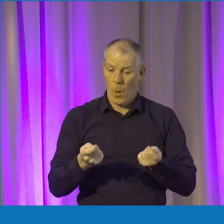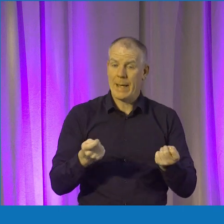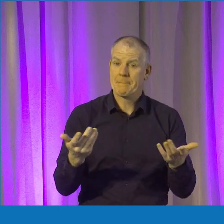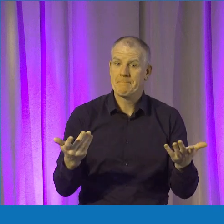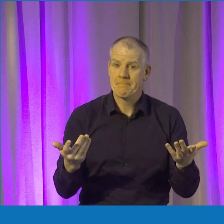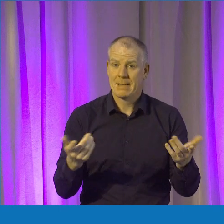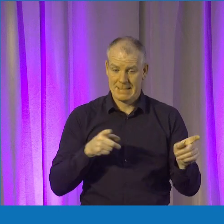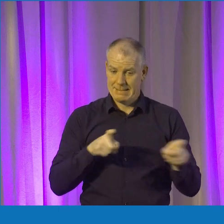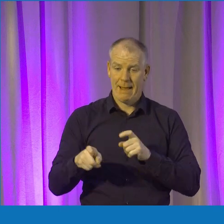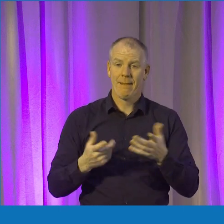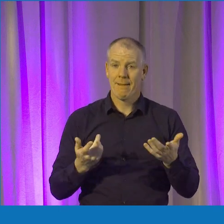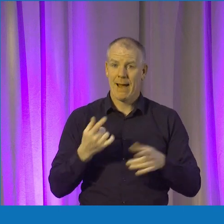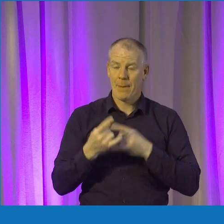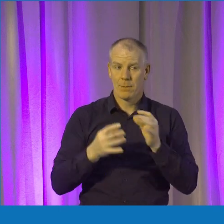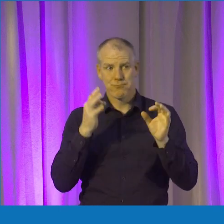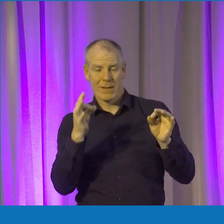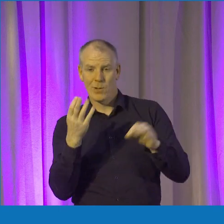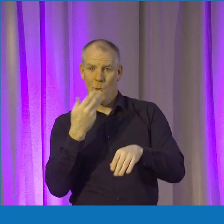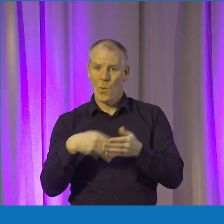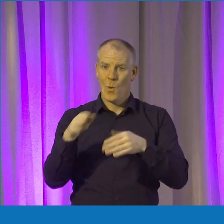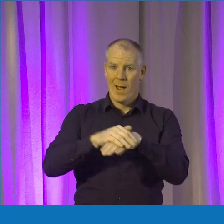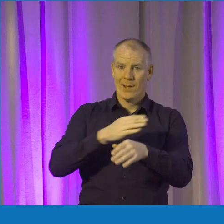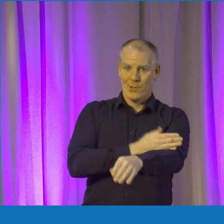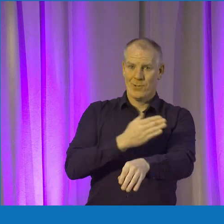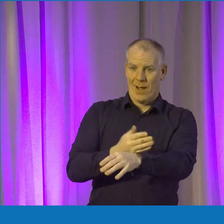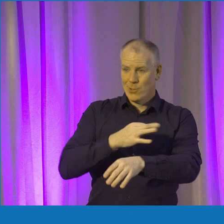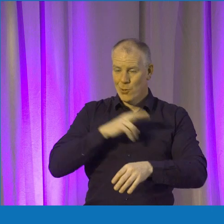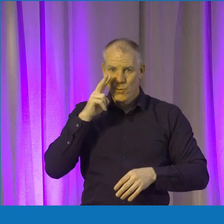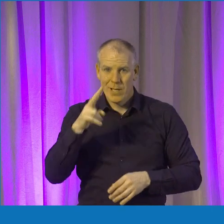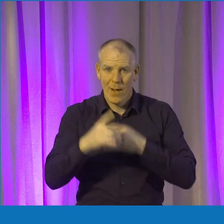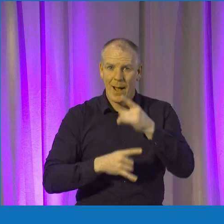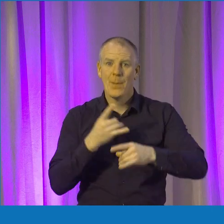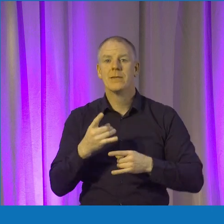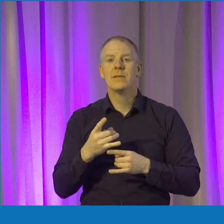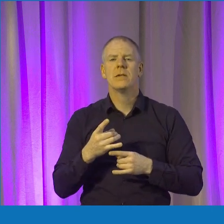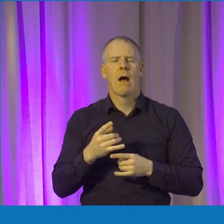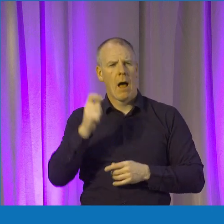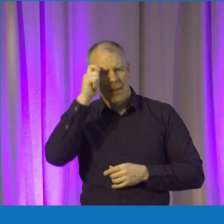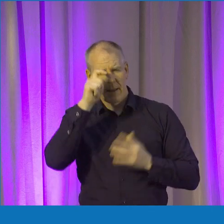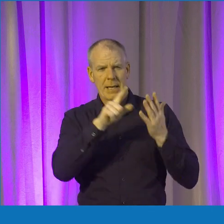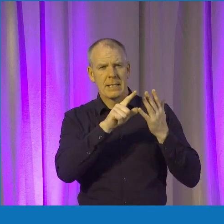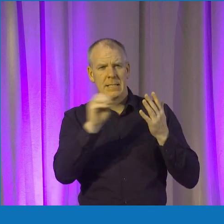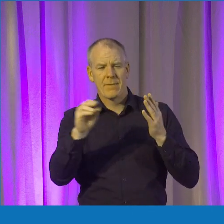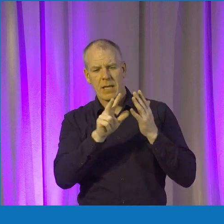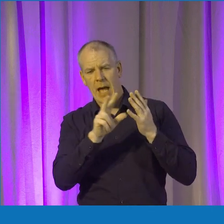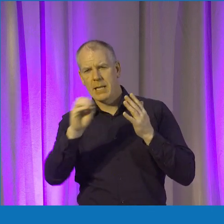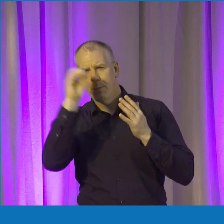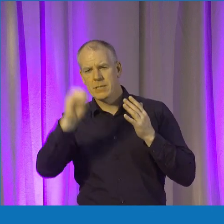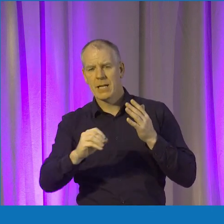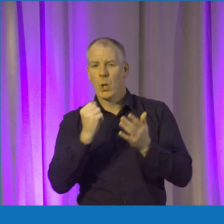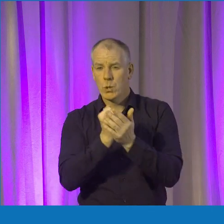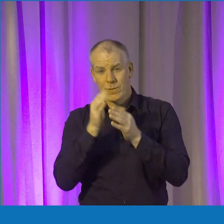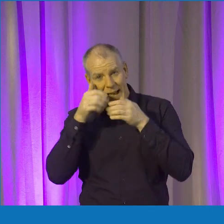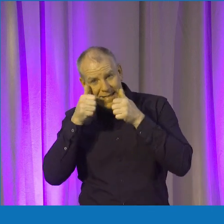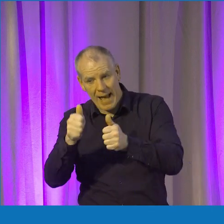So it's a great place to start. And it was good to see that I think about 70 to 80% of the students in